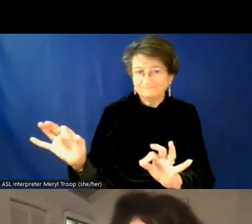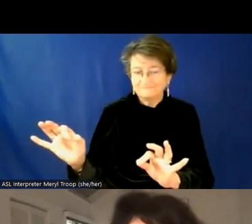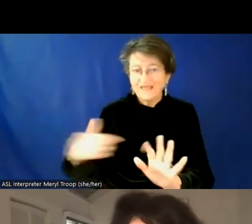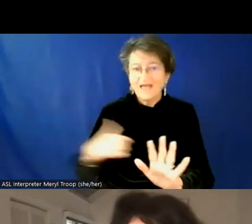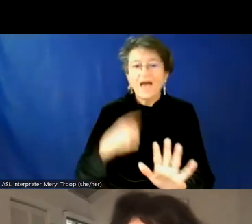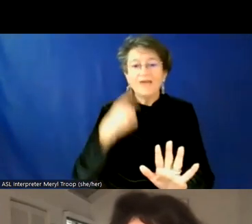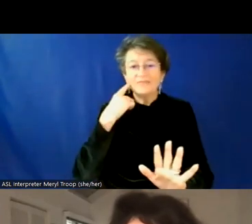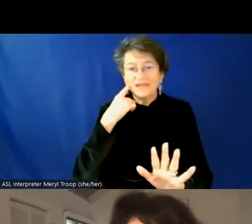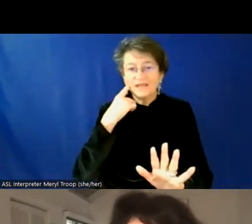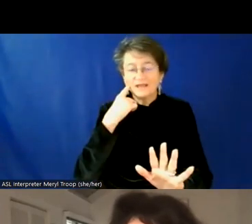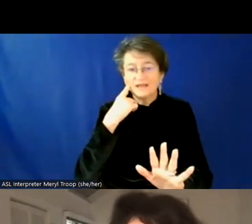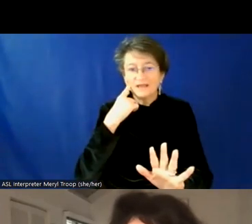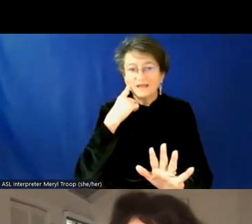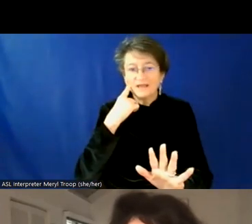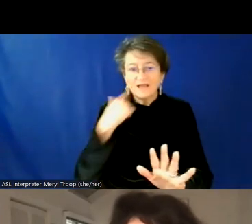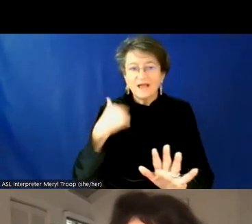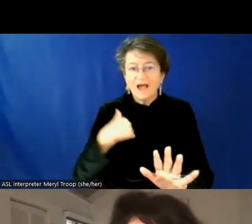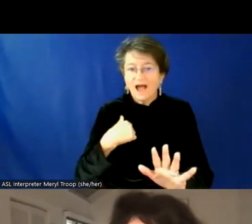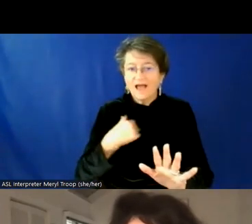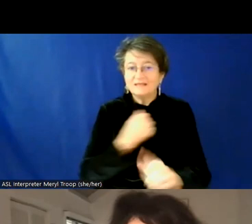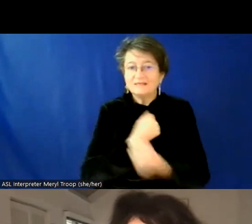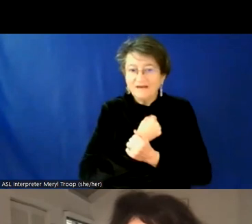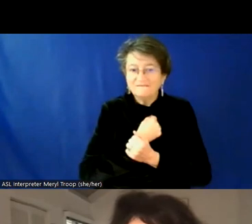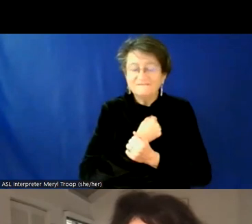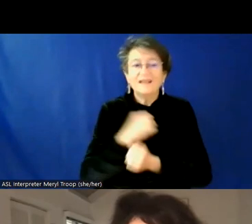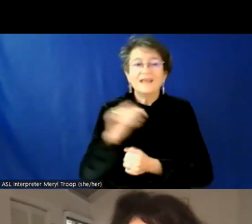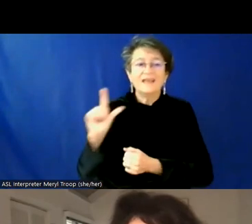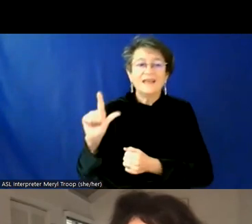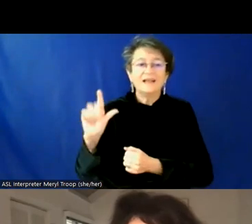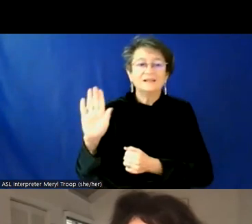you know, one of the things that I love about LGBTQ work is, um, um,